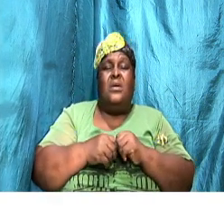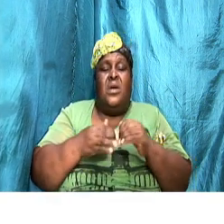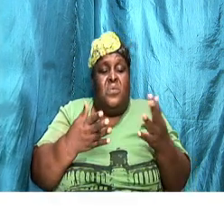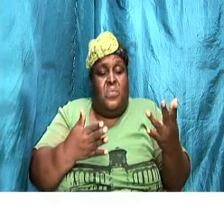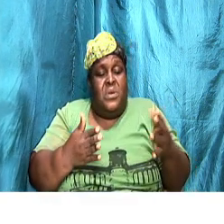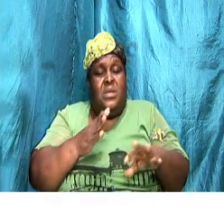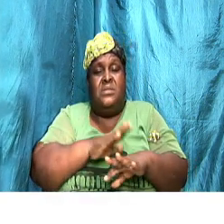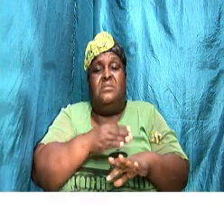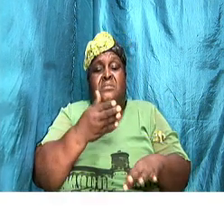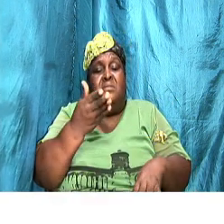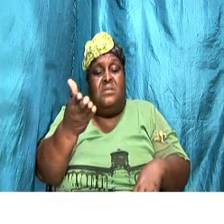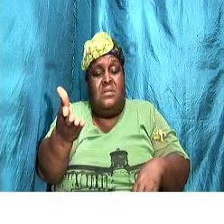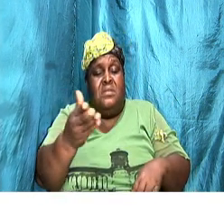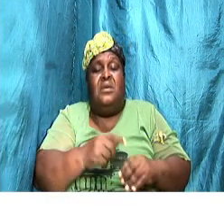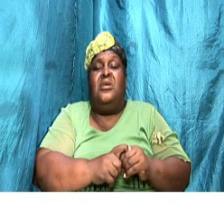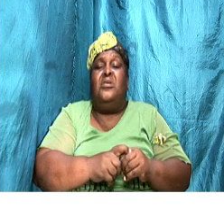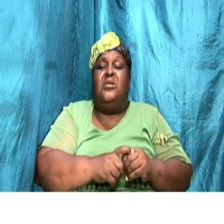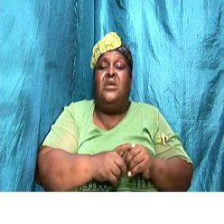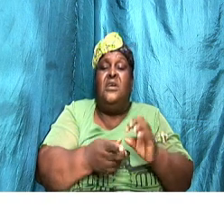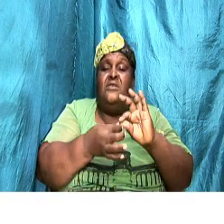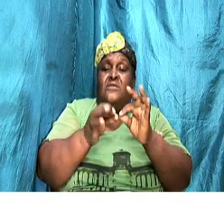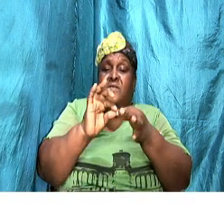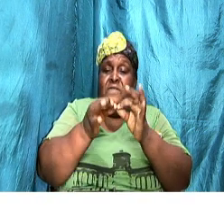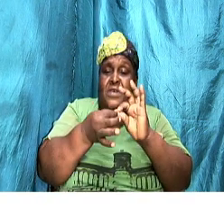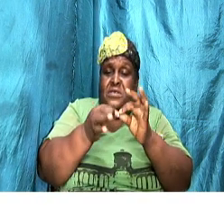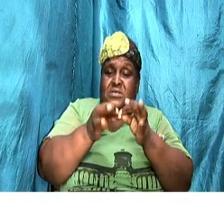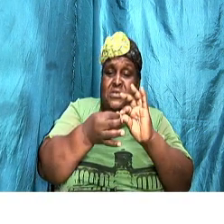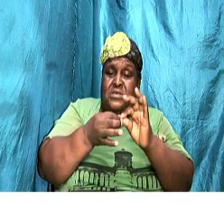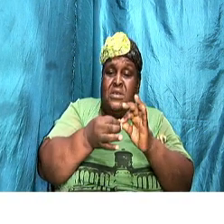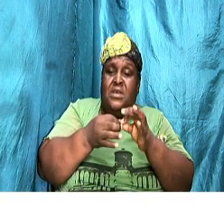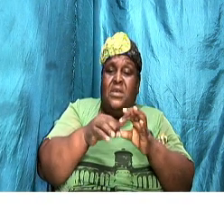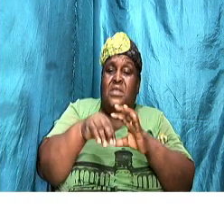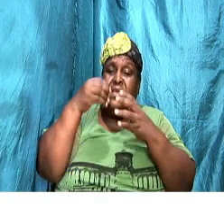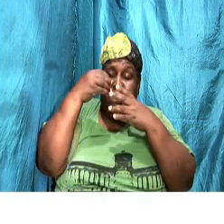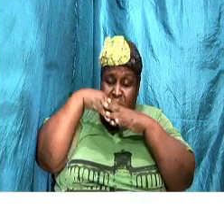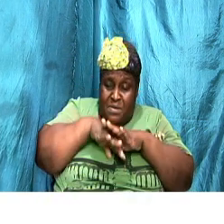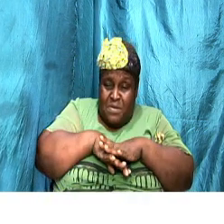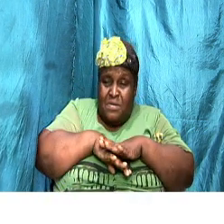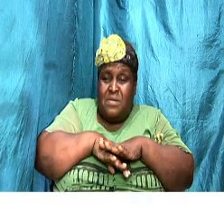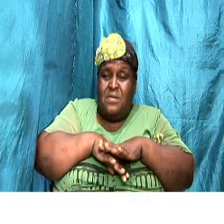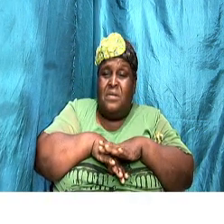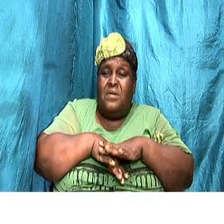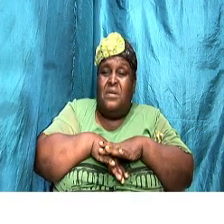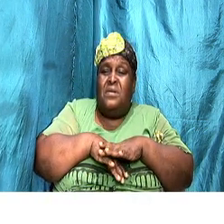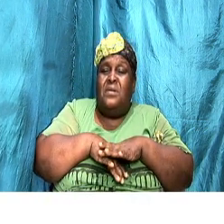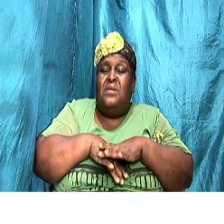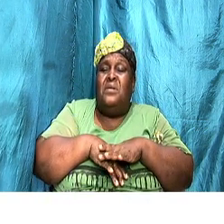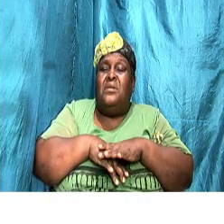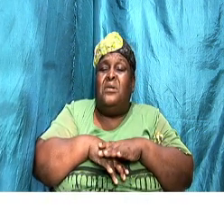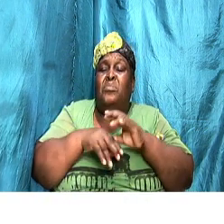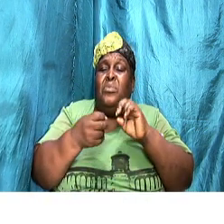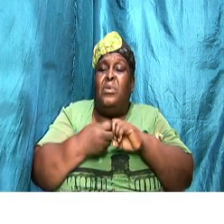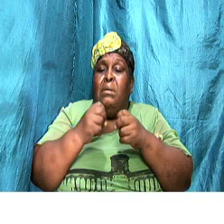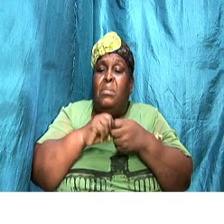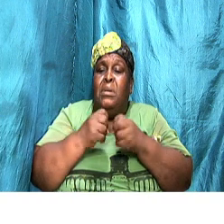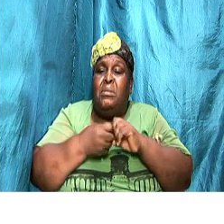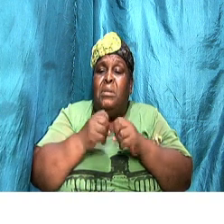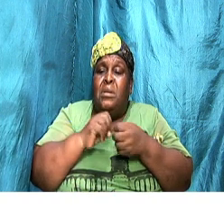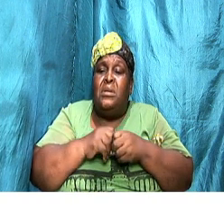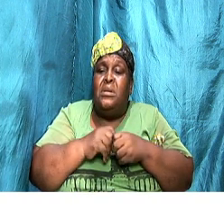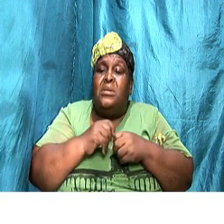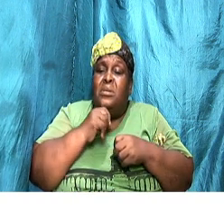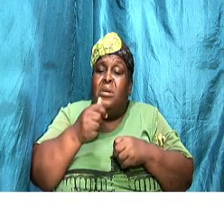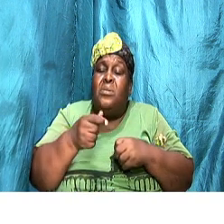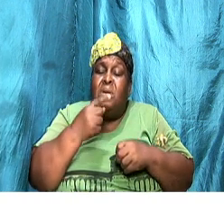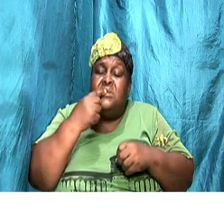come because they might be expressing themselves and something else pop in mind and they have to be working out. No, I am not going to say that